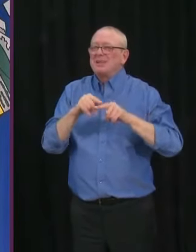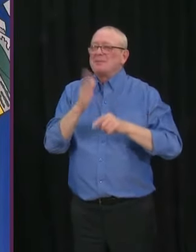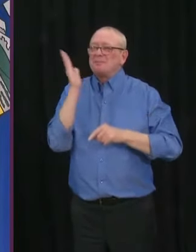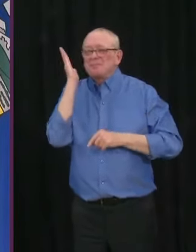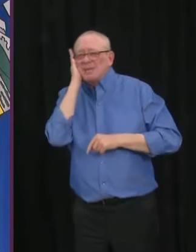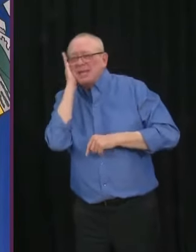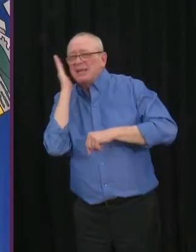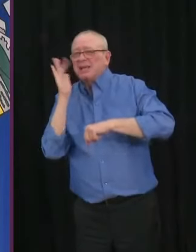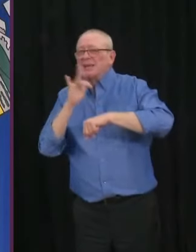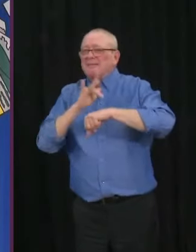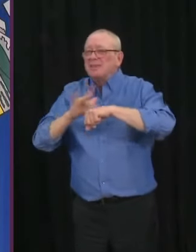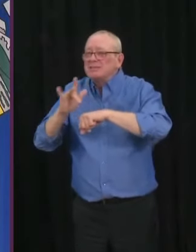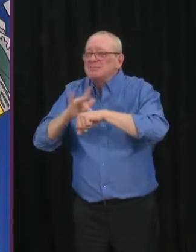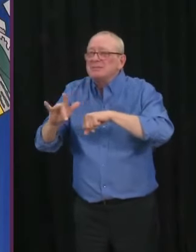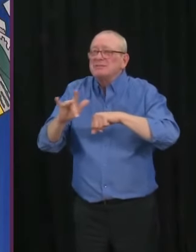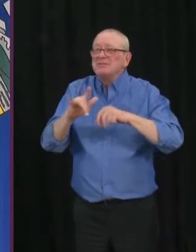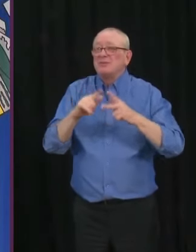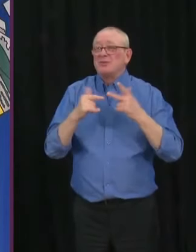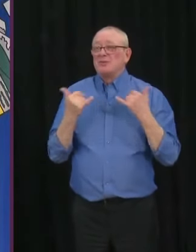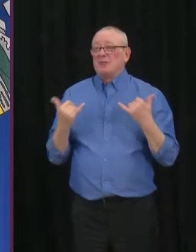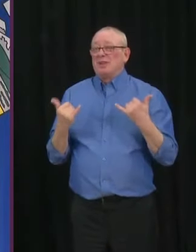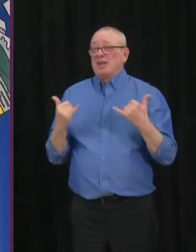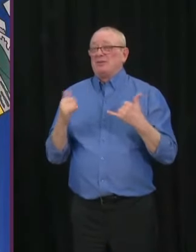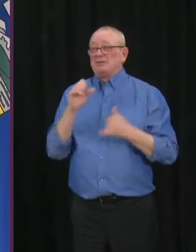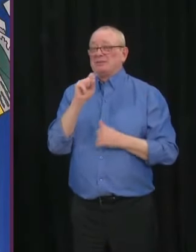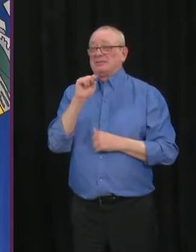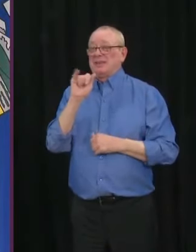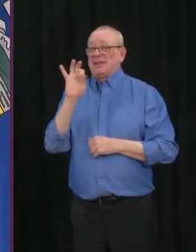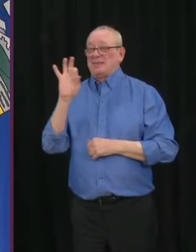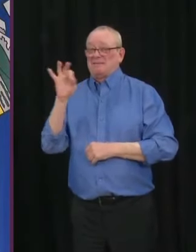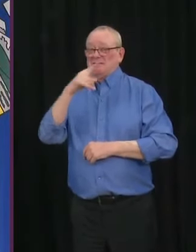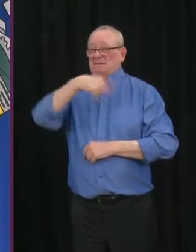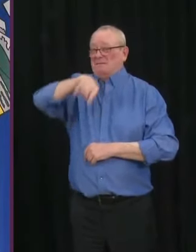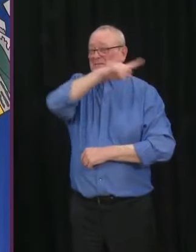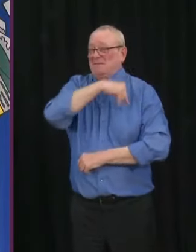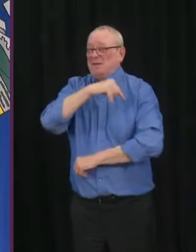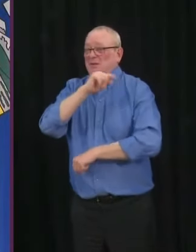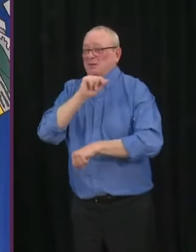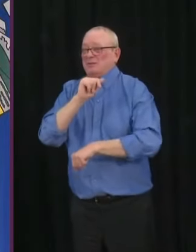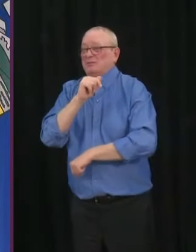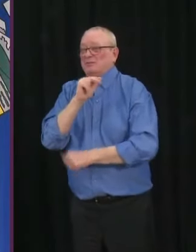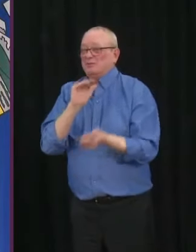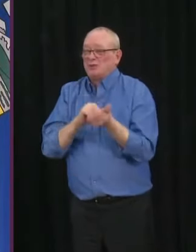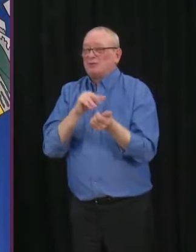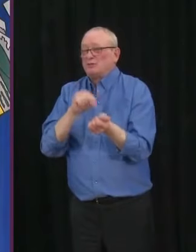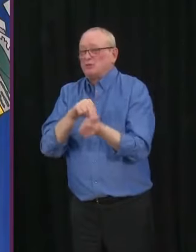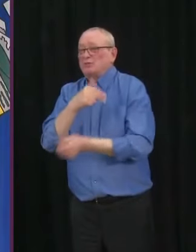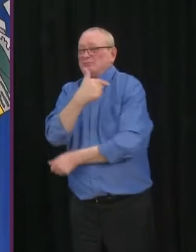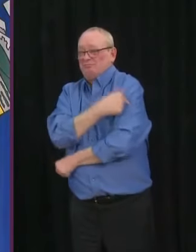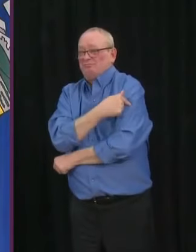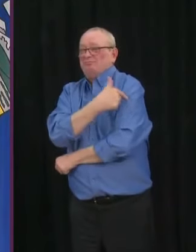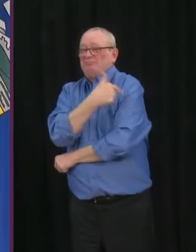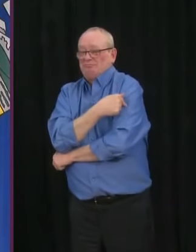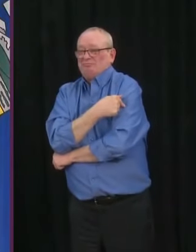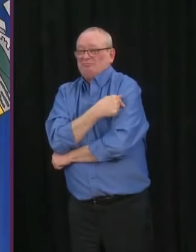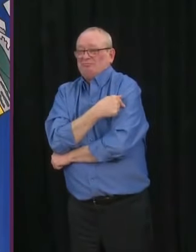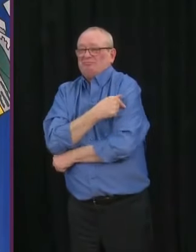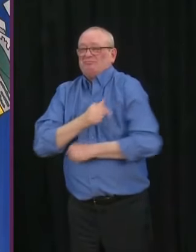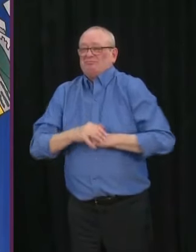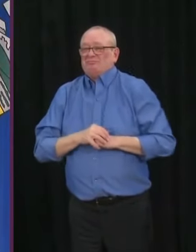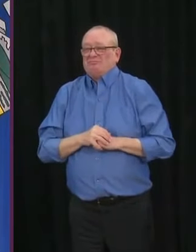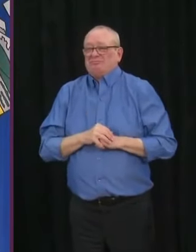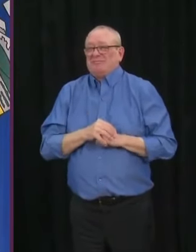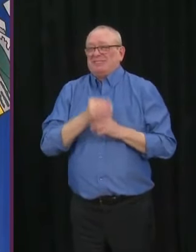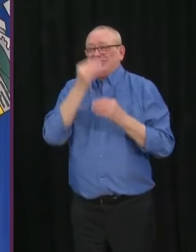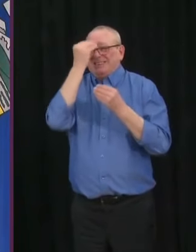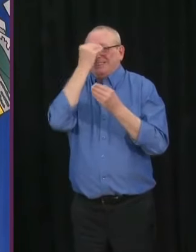who are eligible for vaccinations in Phase 1. Just to point out to anybody who's listening